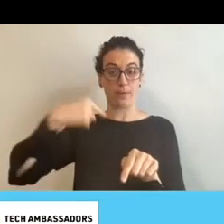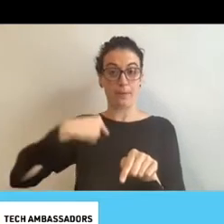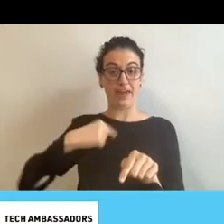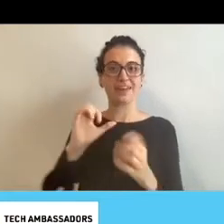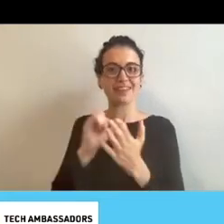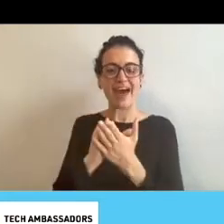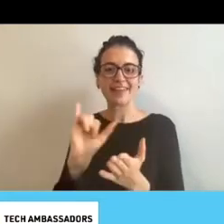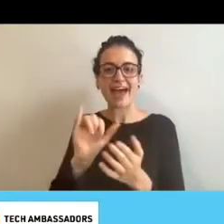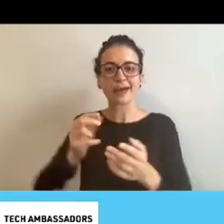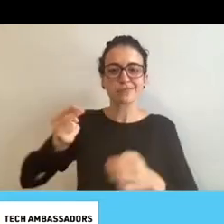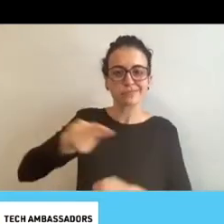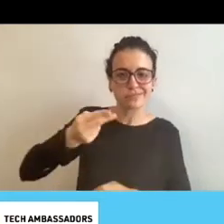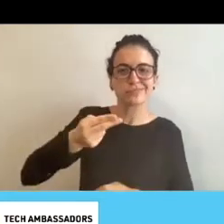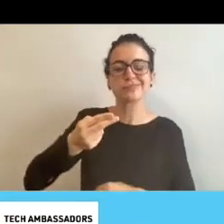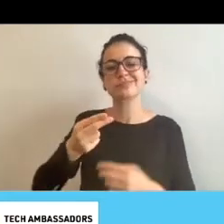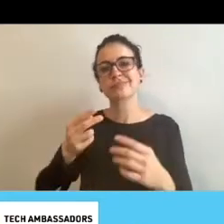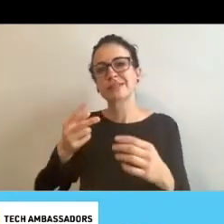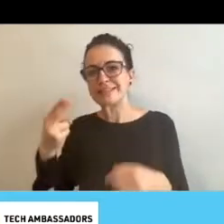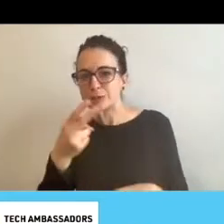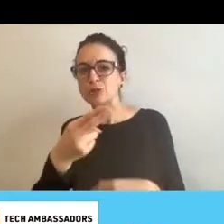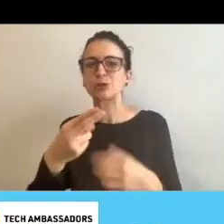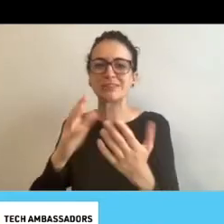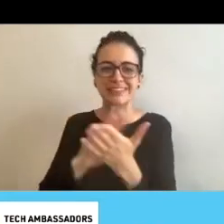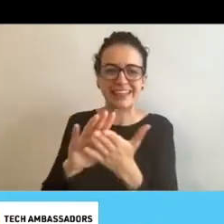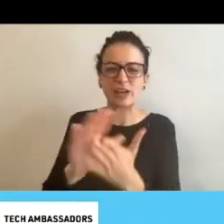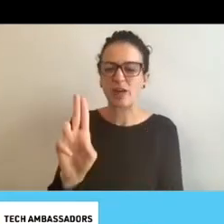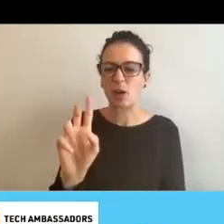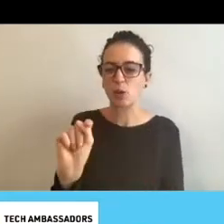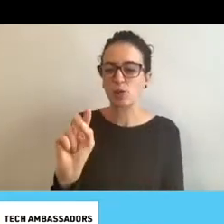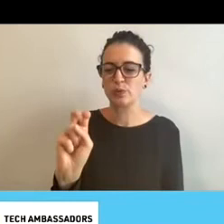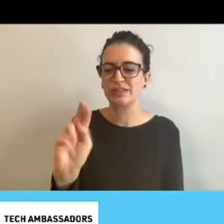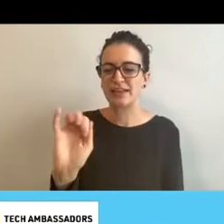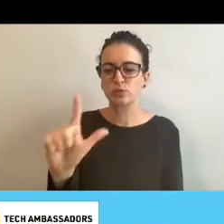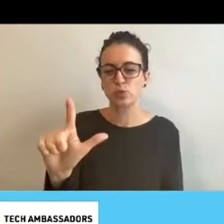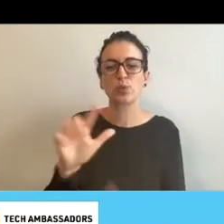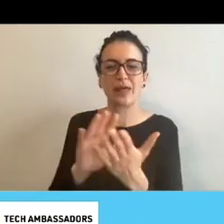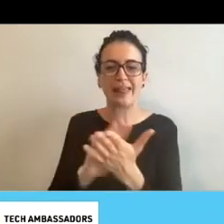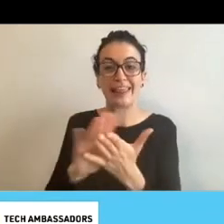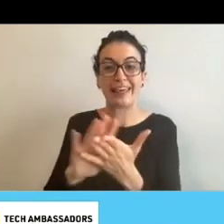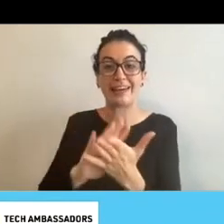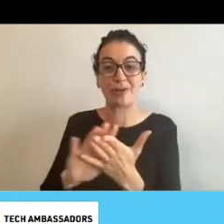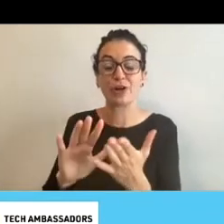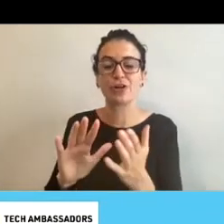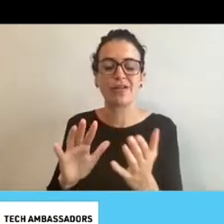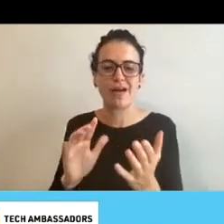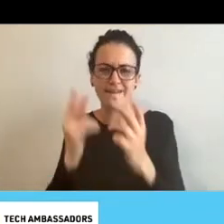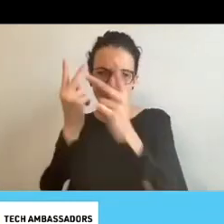that was in the video, unique ways on getting,